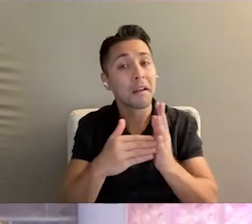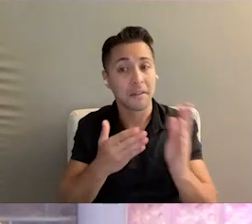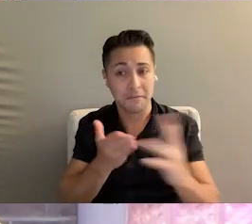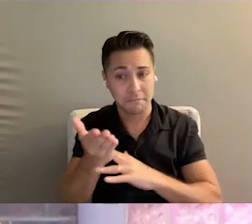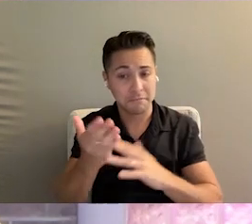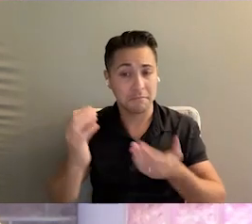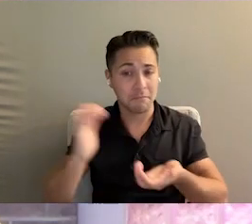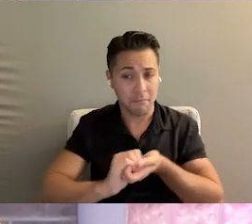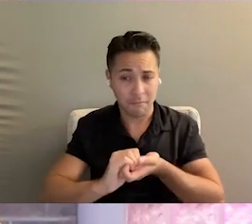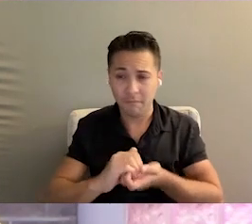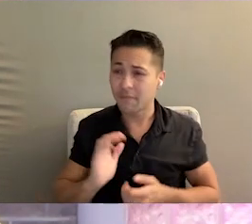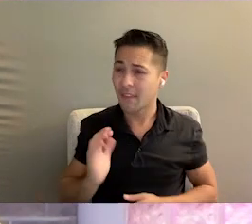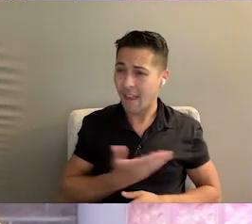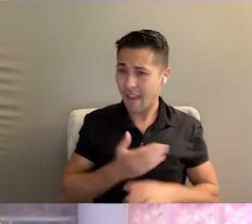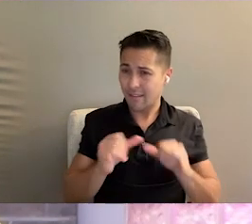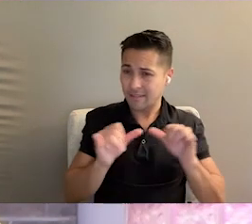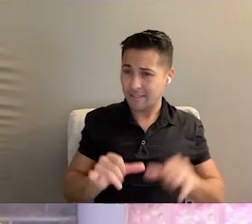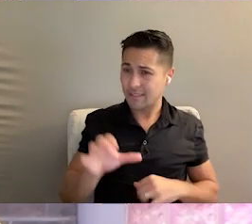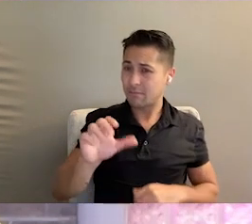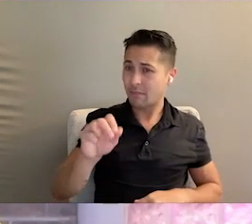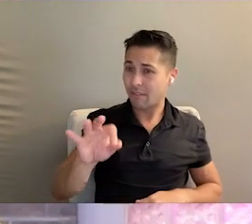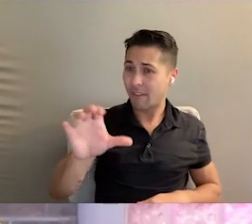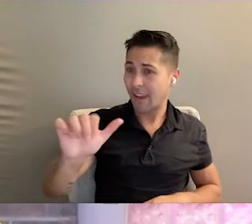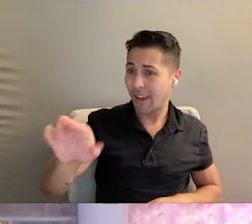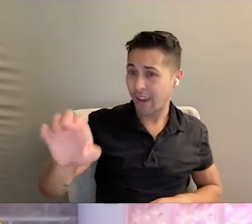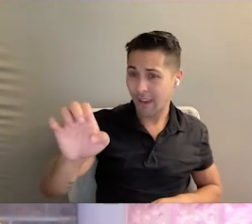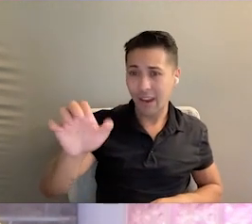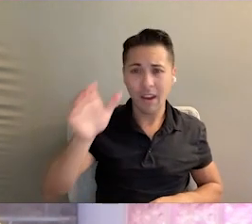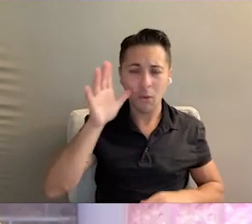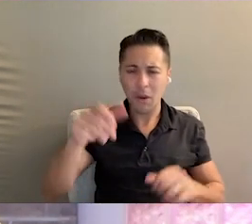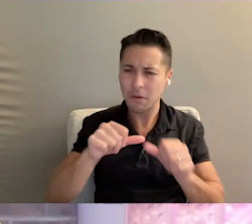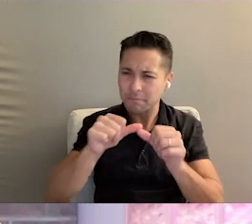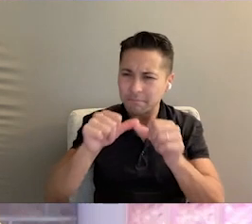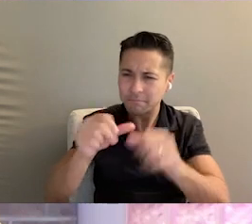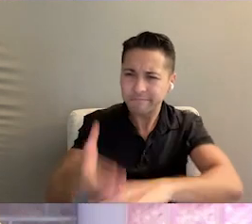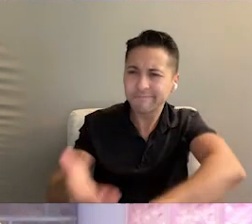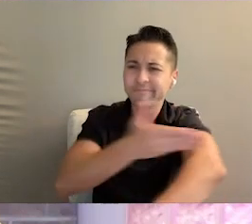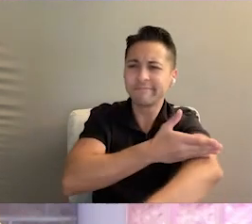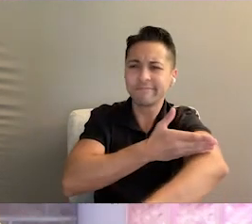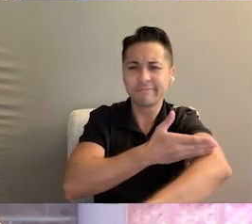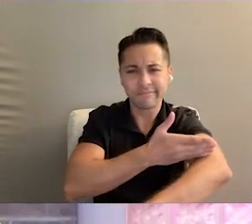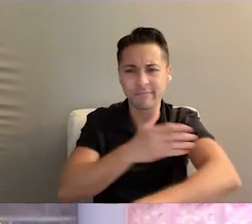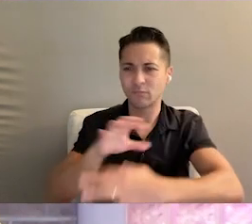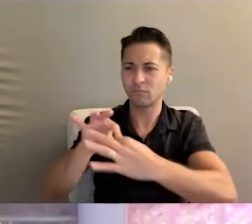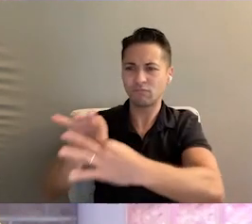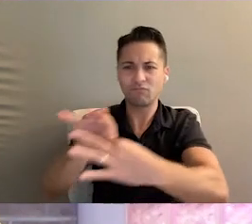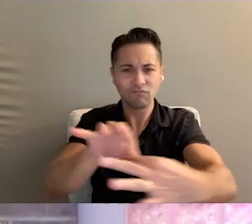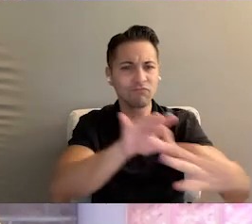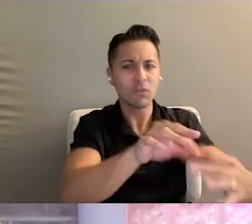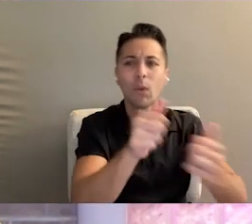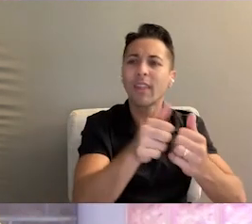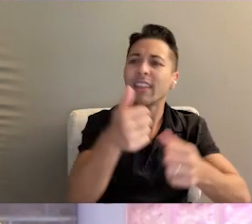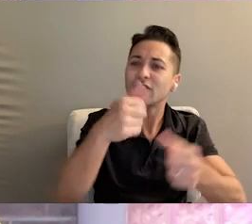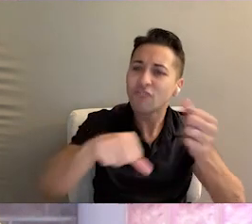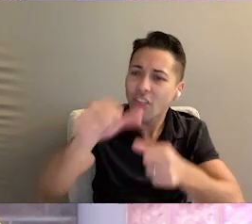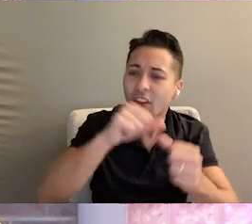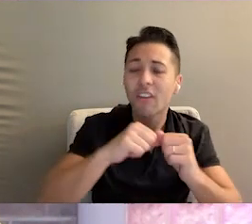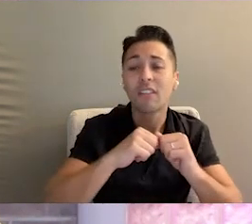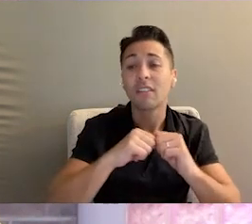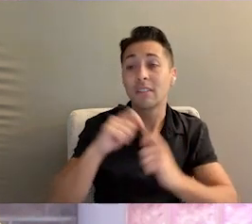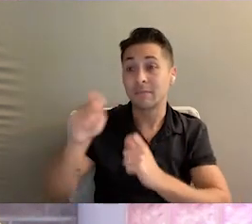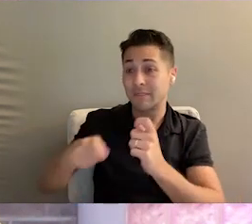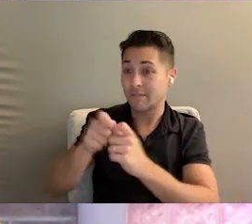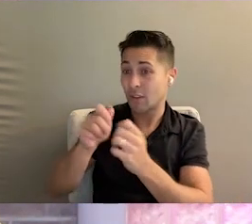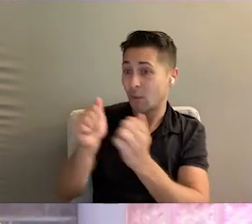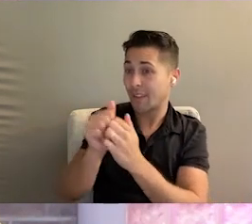partnership, we will move the system of care forward by deepening our relationships with one another, specifically with existing